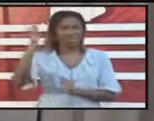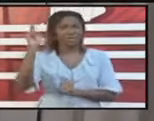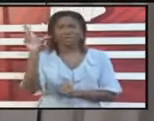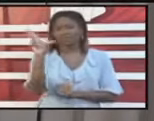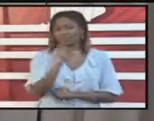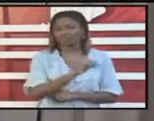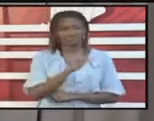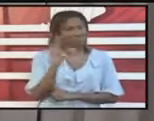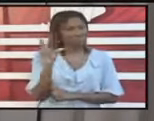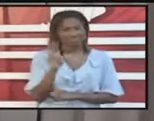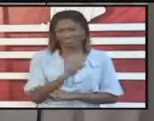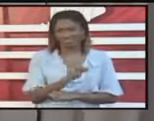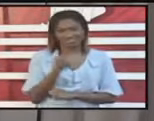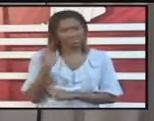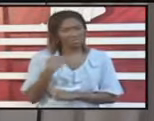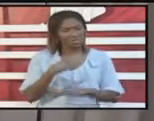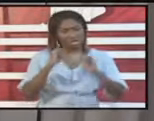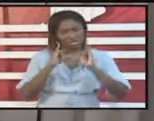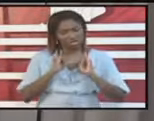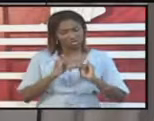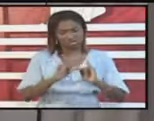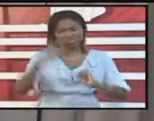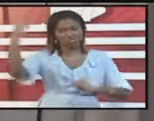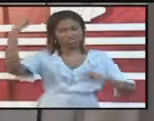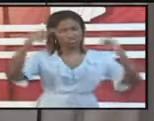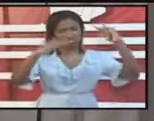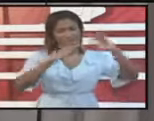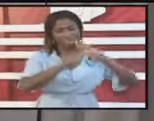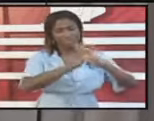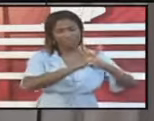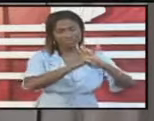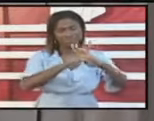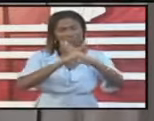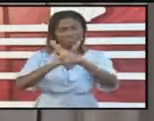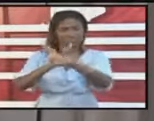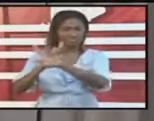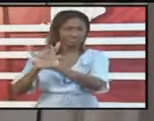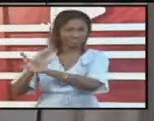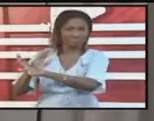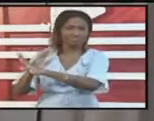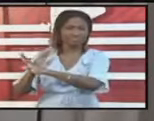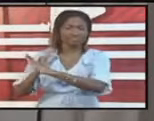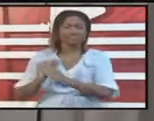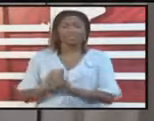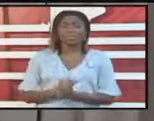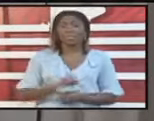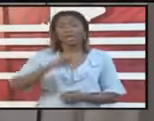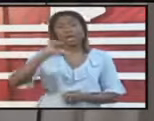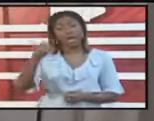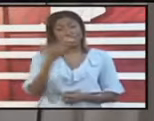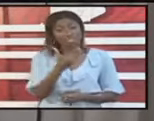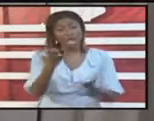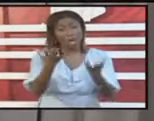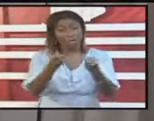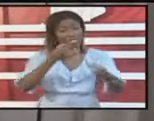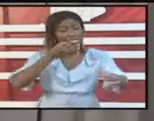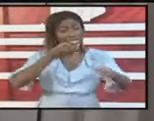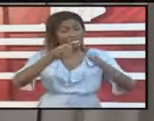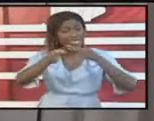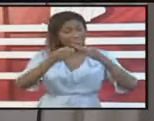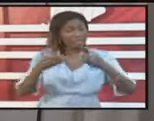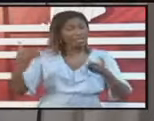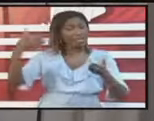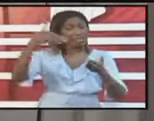and Tobago once we continue to maintain our border control. Another point that arose over the weekend that I'd like to draw to the population's